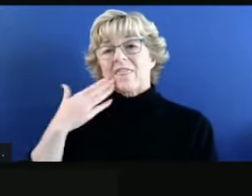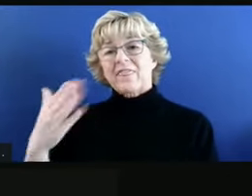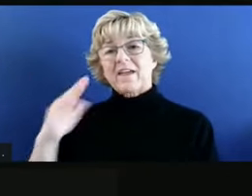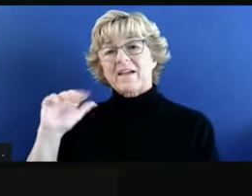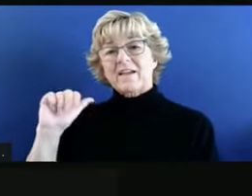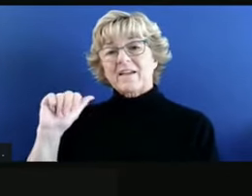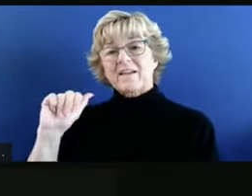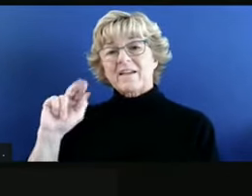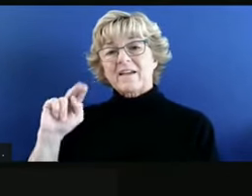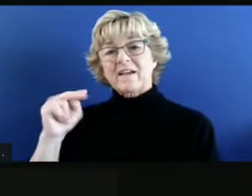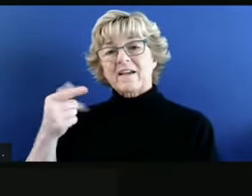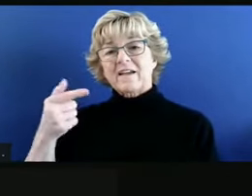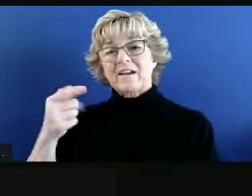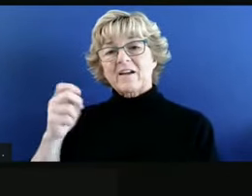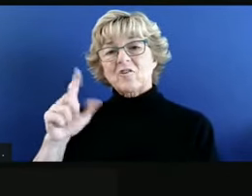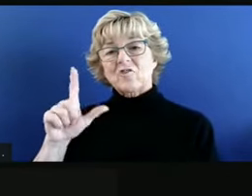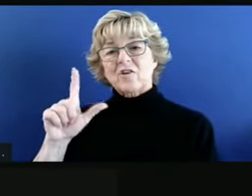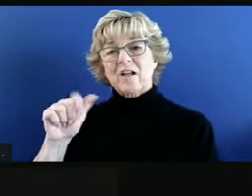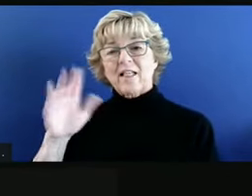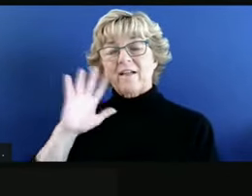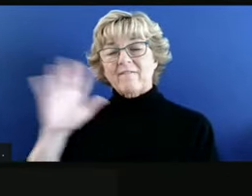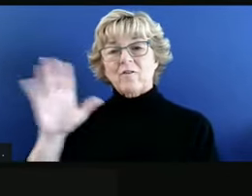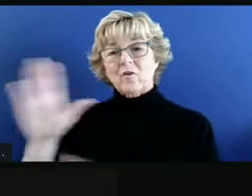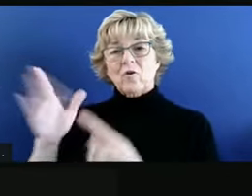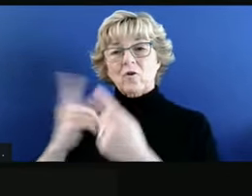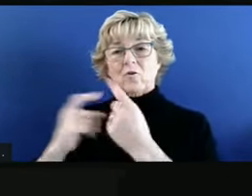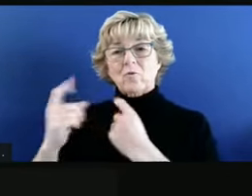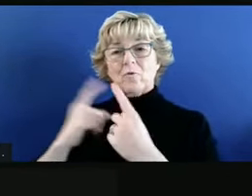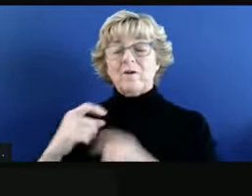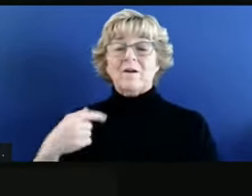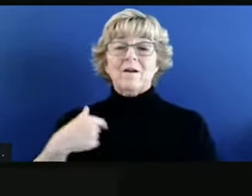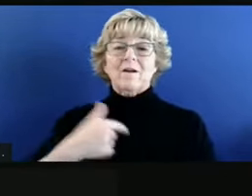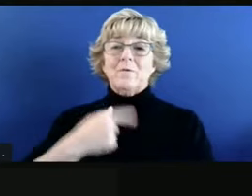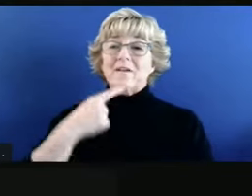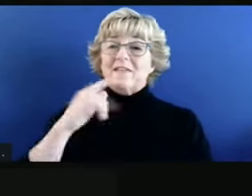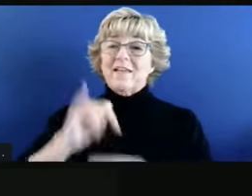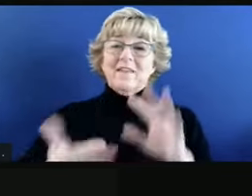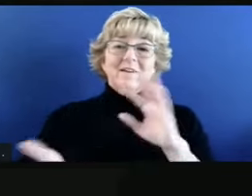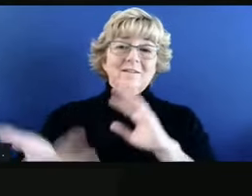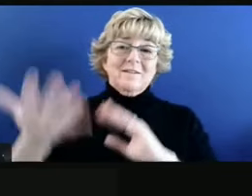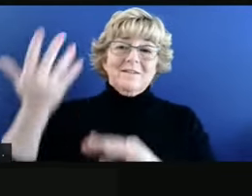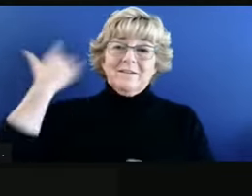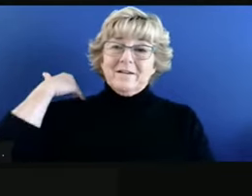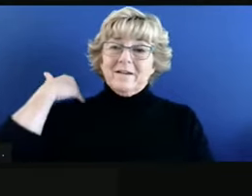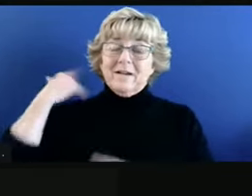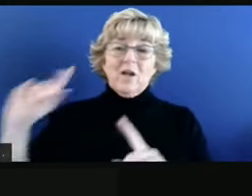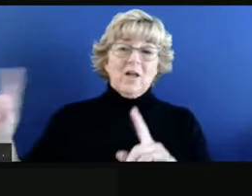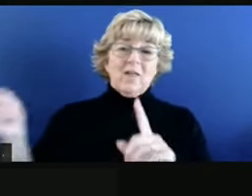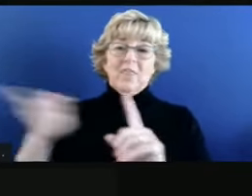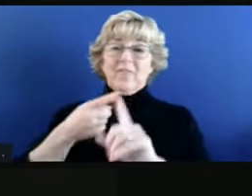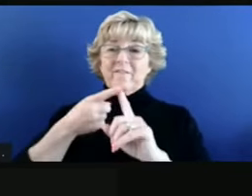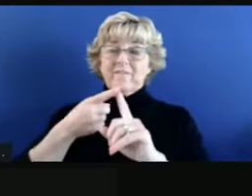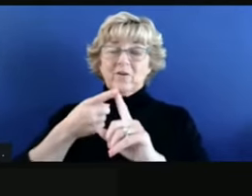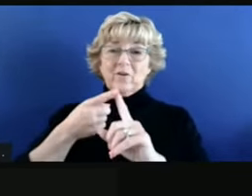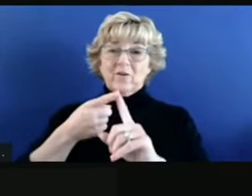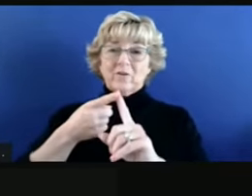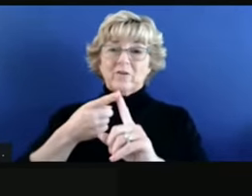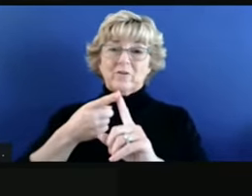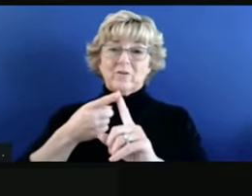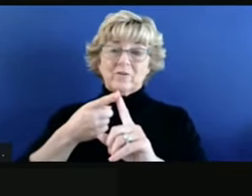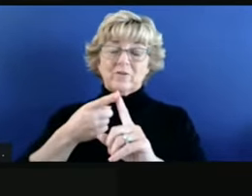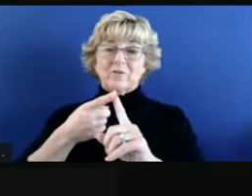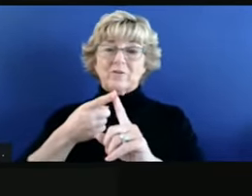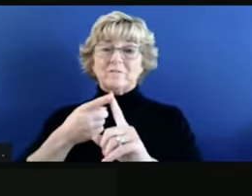So, you know, we always, and we said this on the very first presentation of the county, the tier